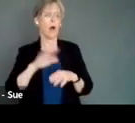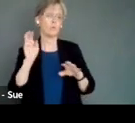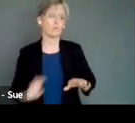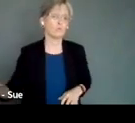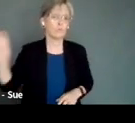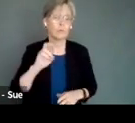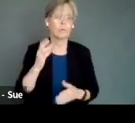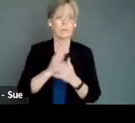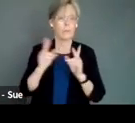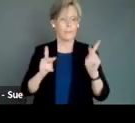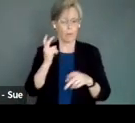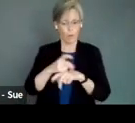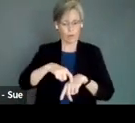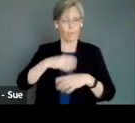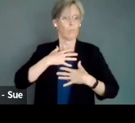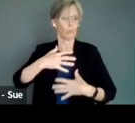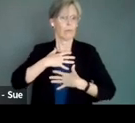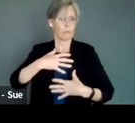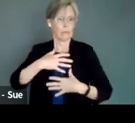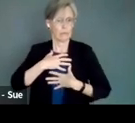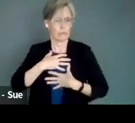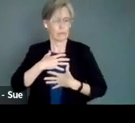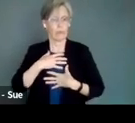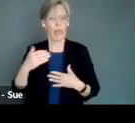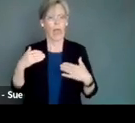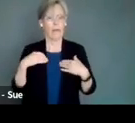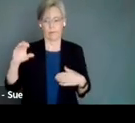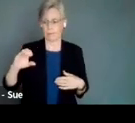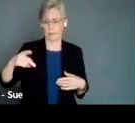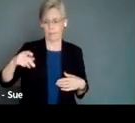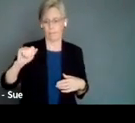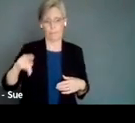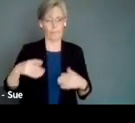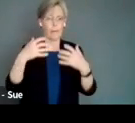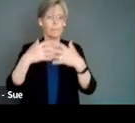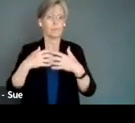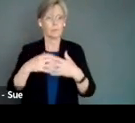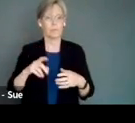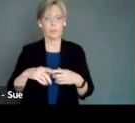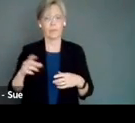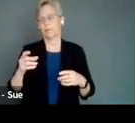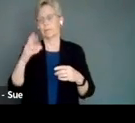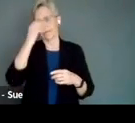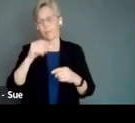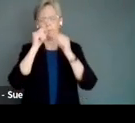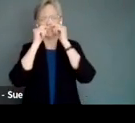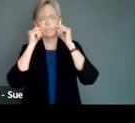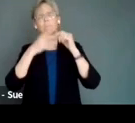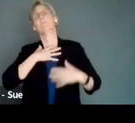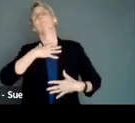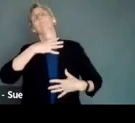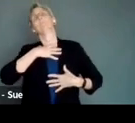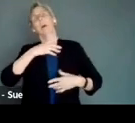members, patrons who have trouble breathing. And CPAP machines usually are people that help people not suffocate in their sleep to keep their airways open.